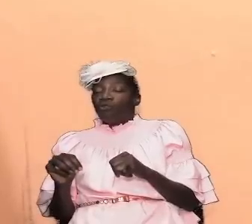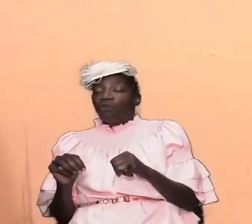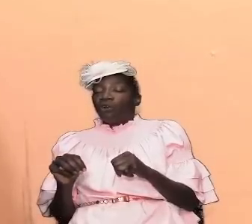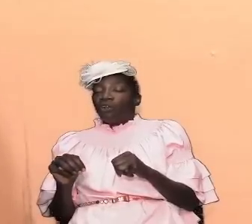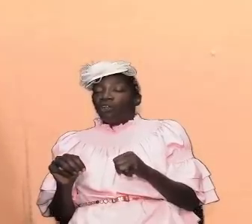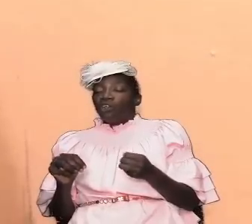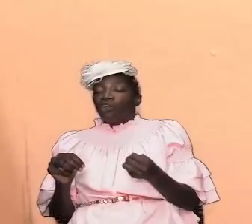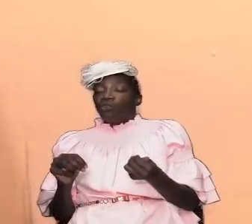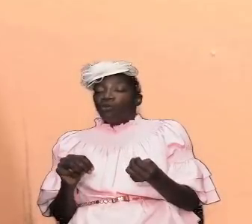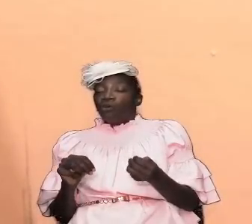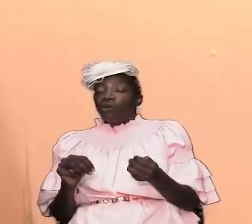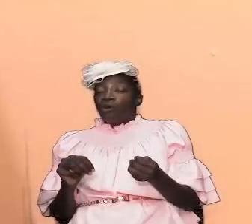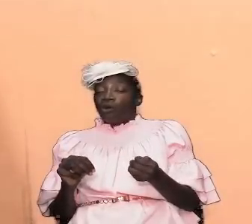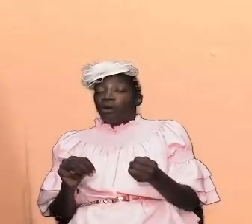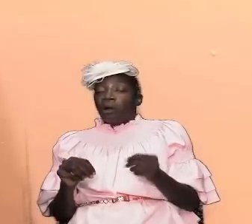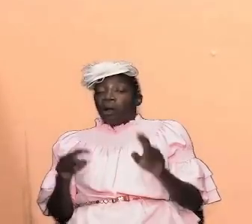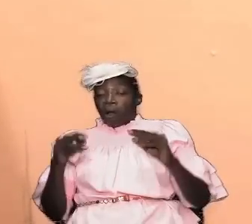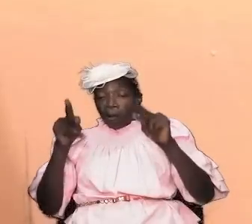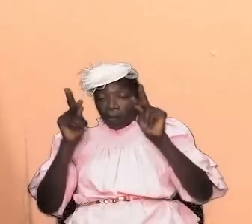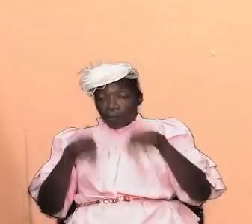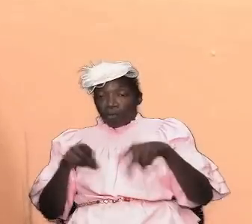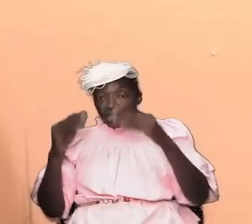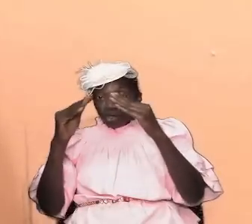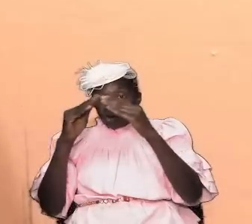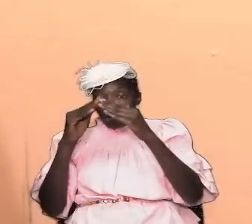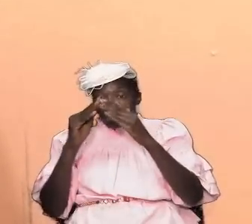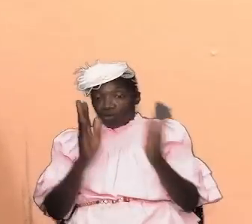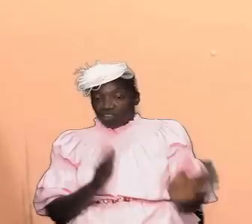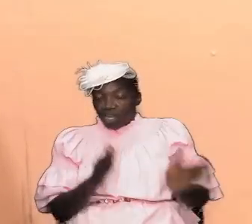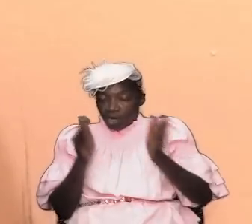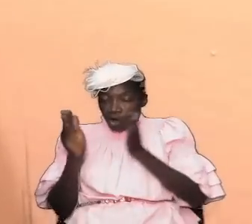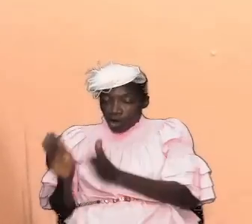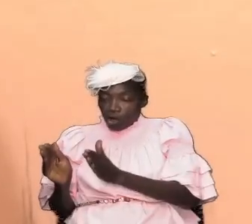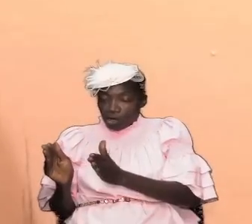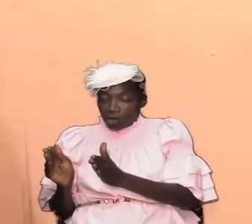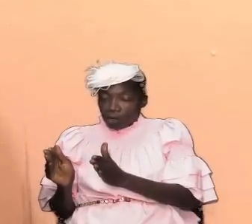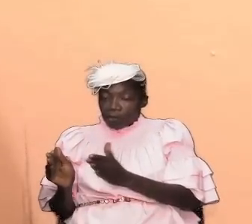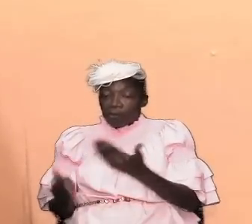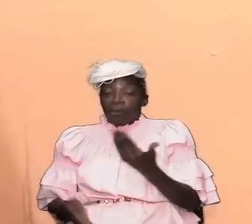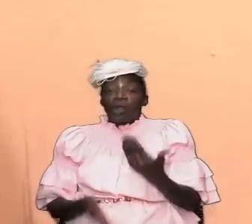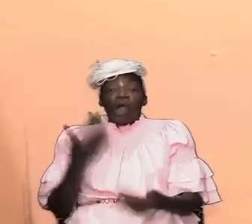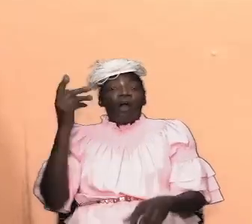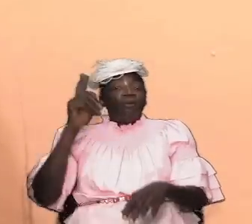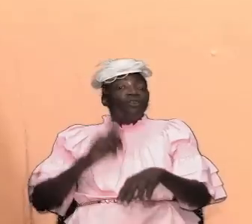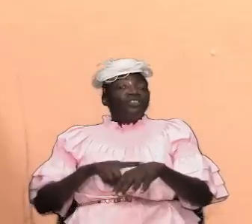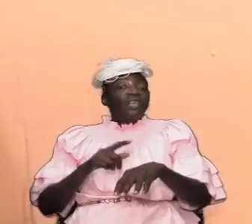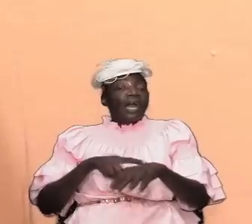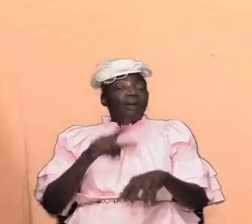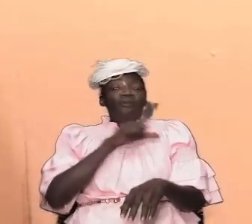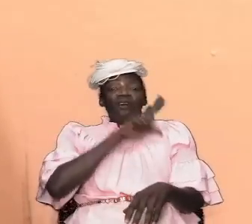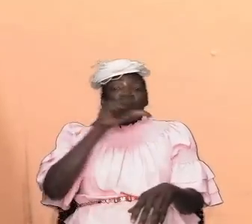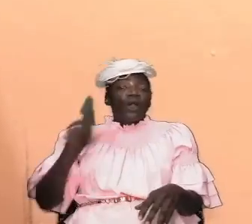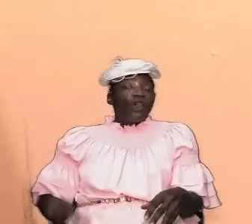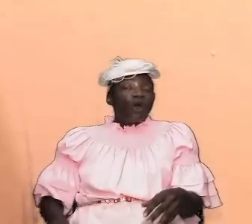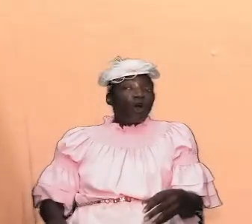order it is almost time for the lord to come now